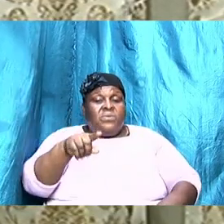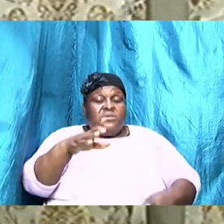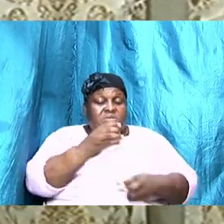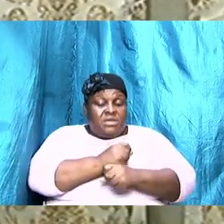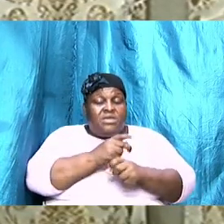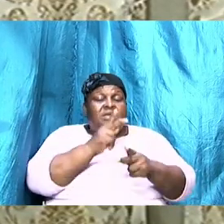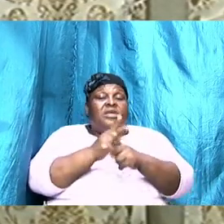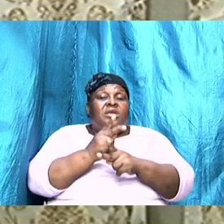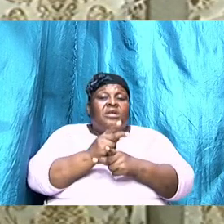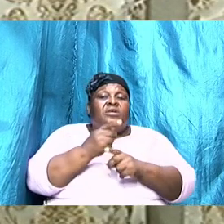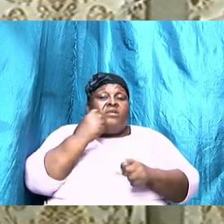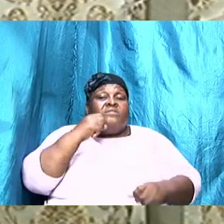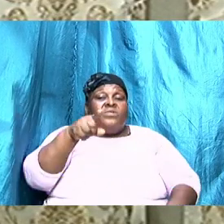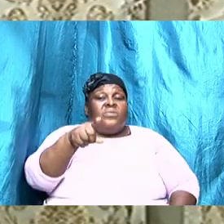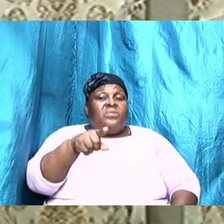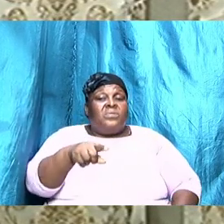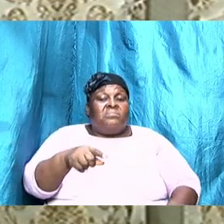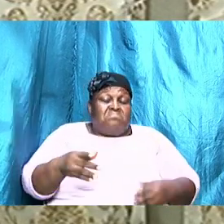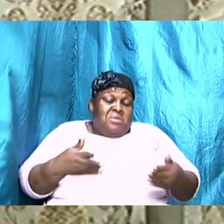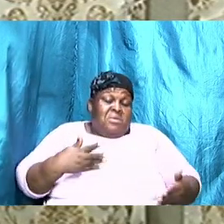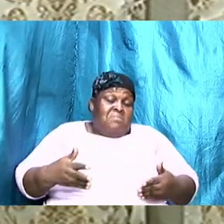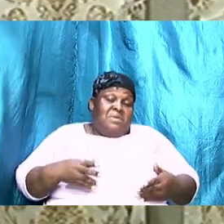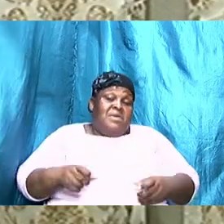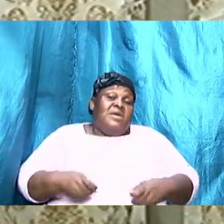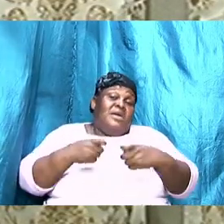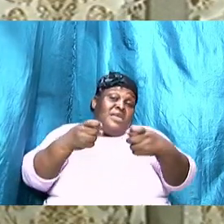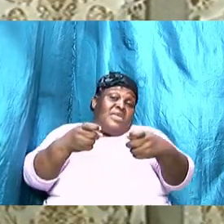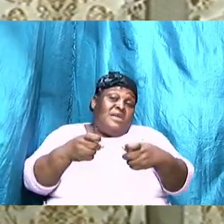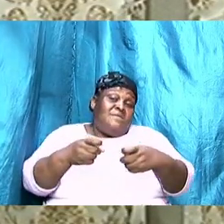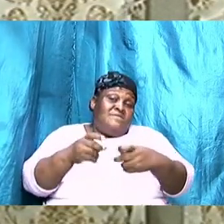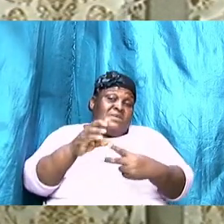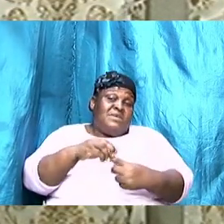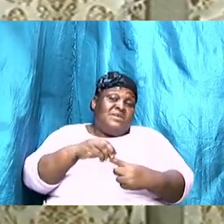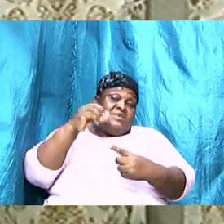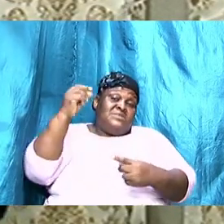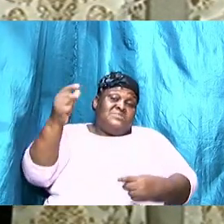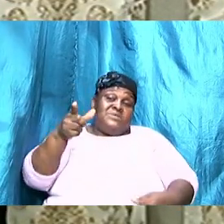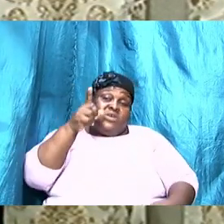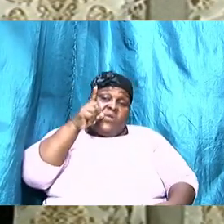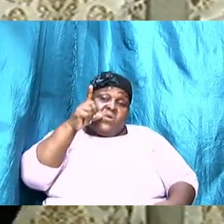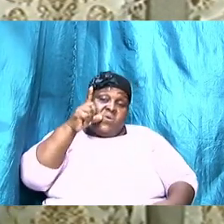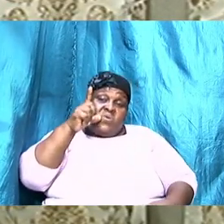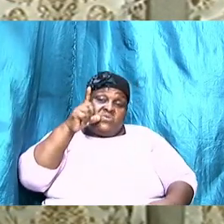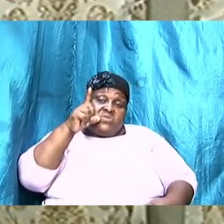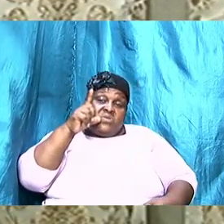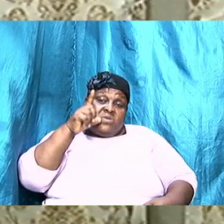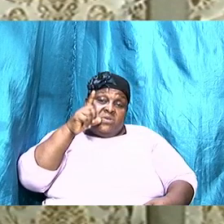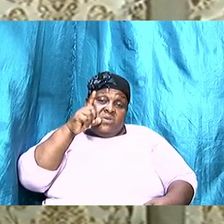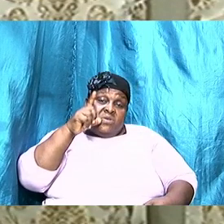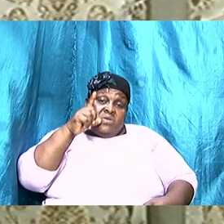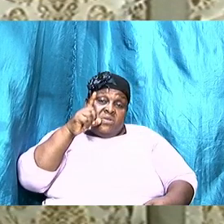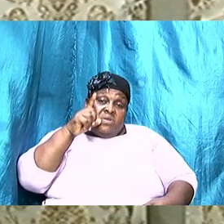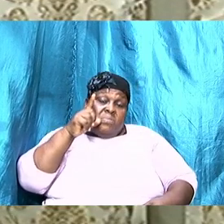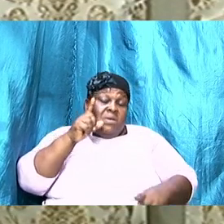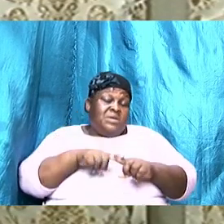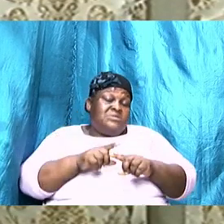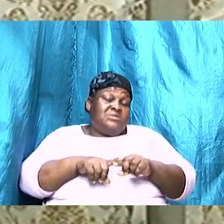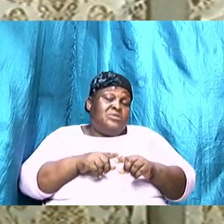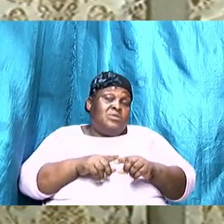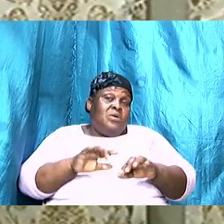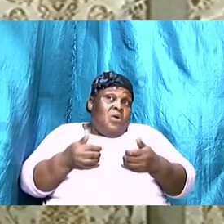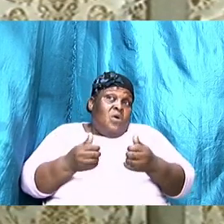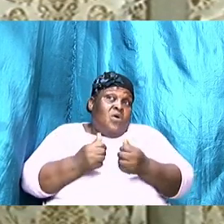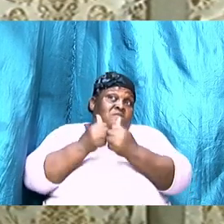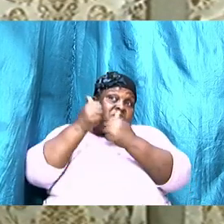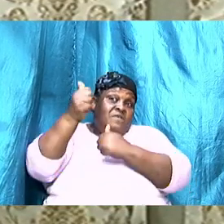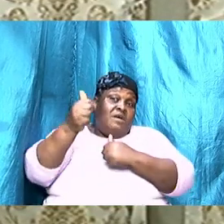and it might be a gift every time or a special lunch every time different from what how far yours can go in terms